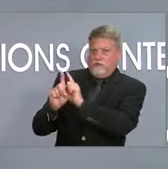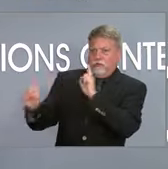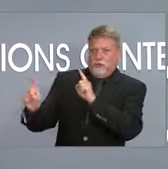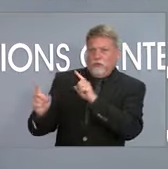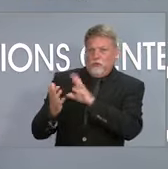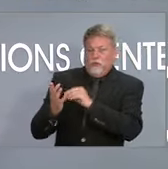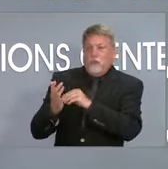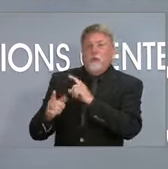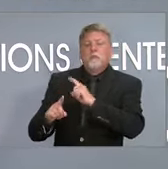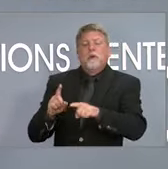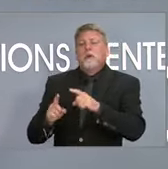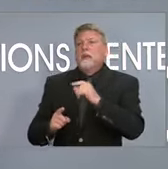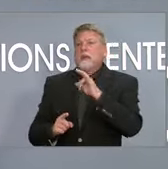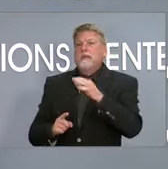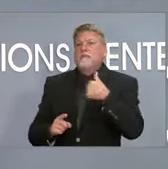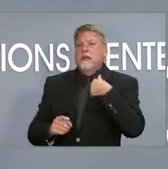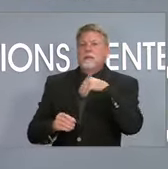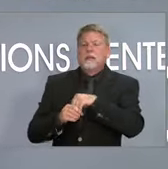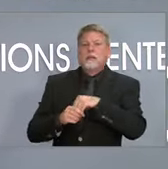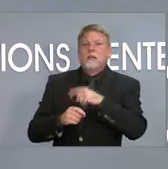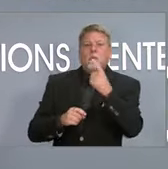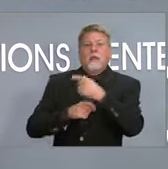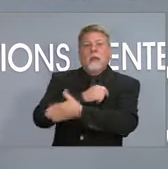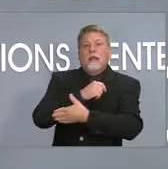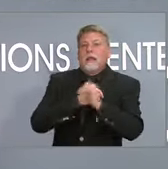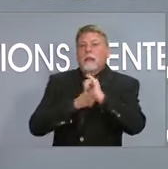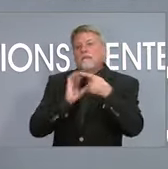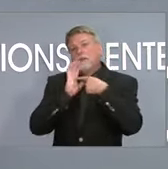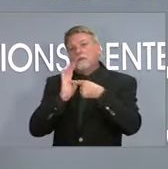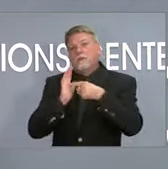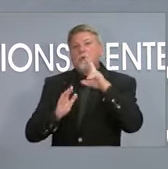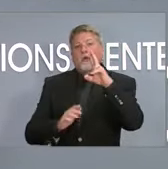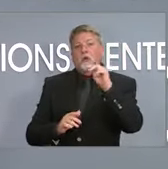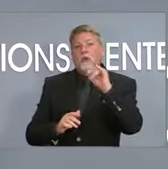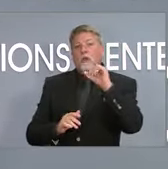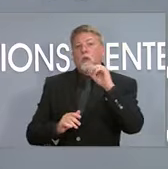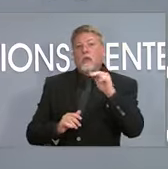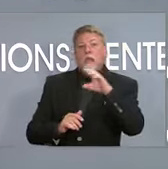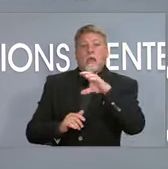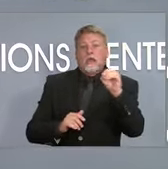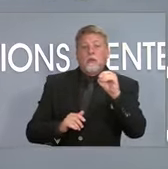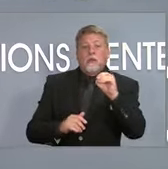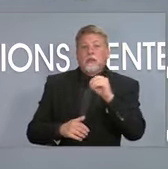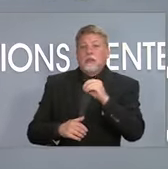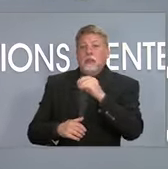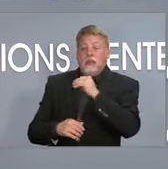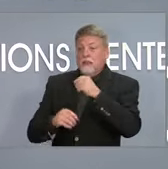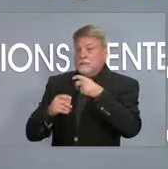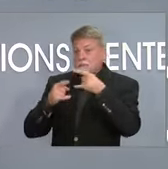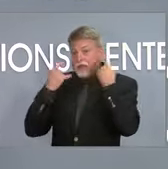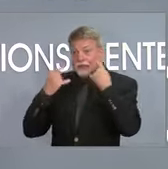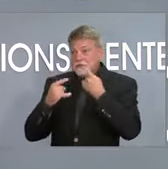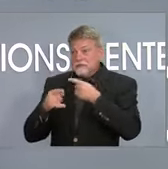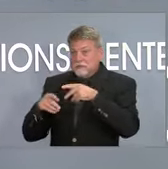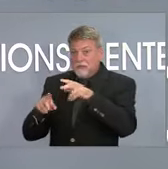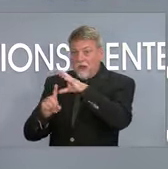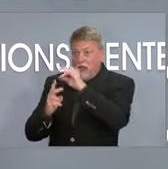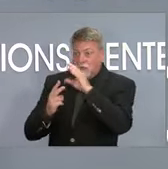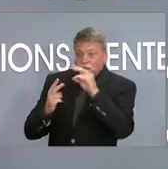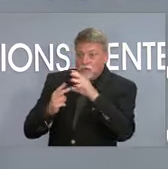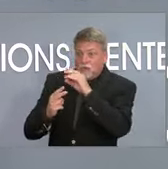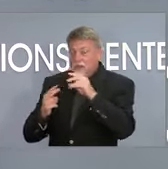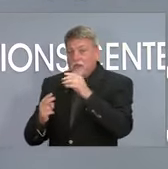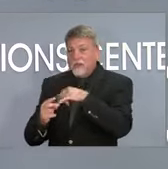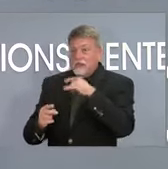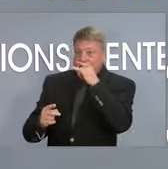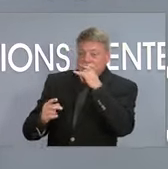Union County or a maskless district, my kid has near total learning loss right now and no remote learning in place.